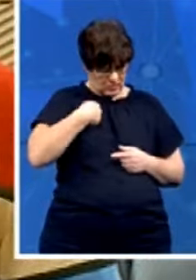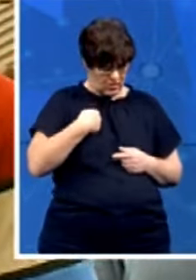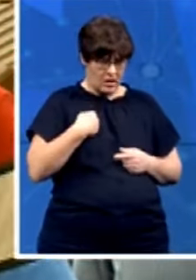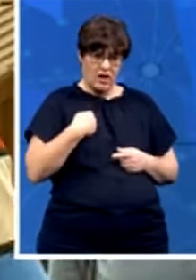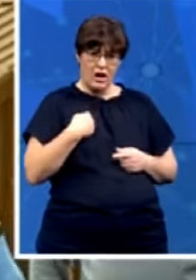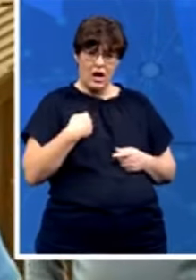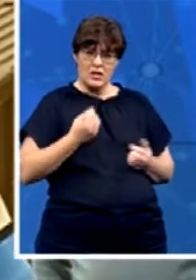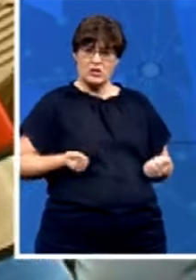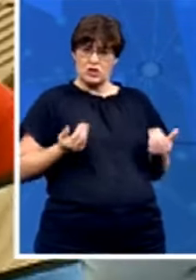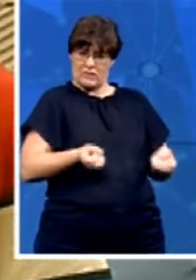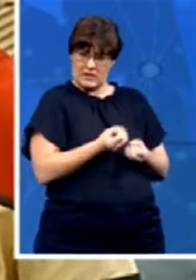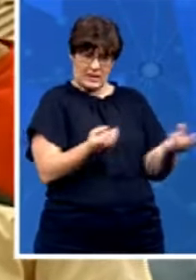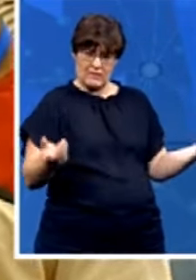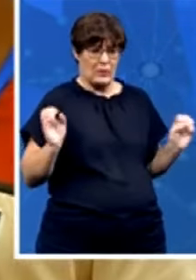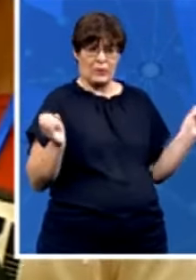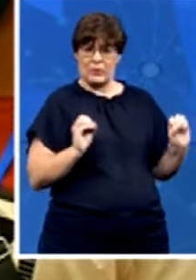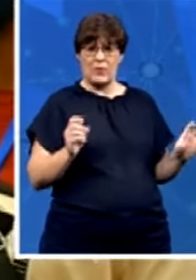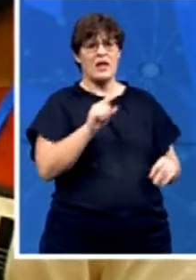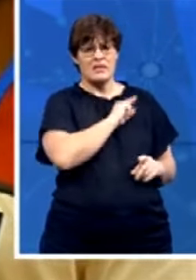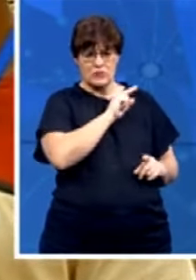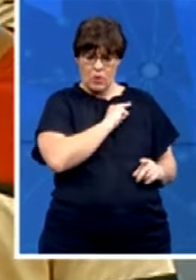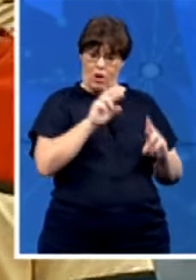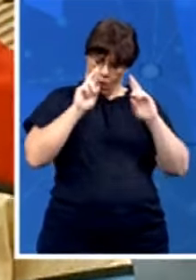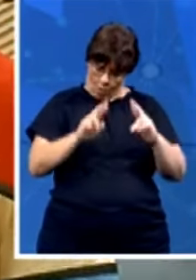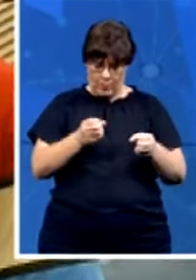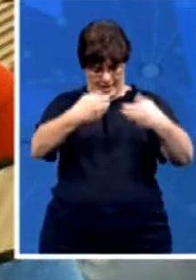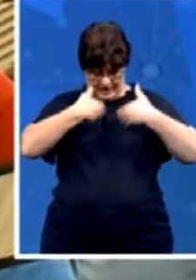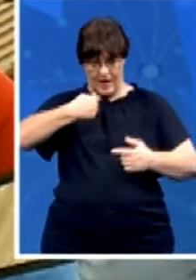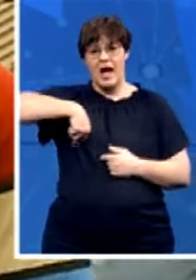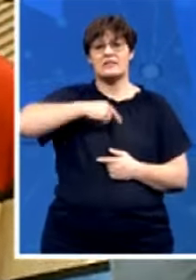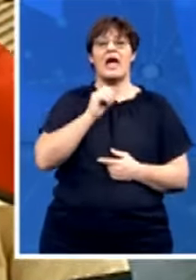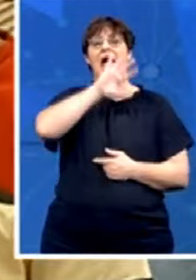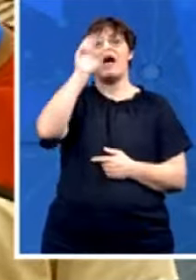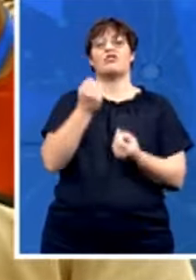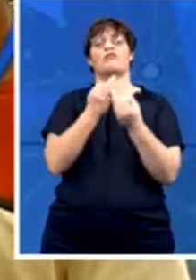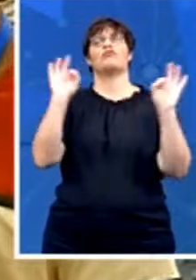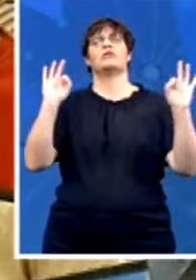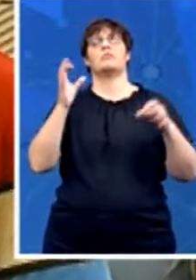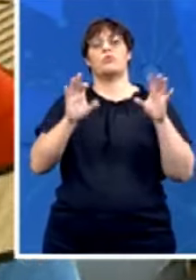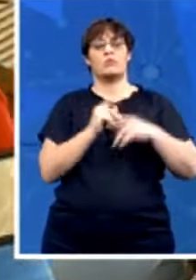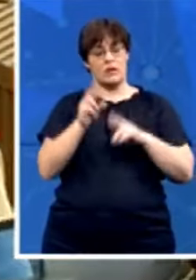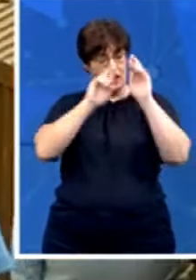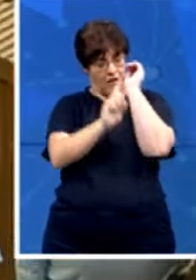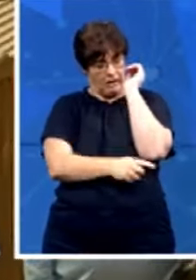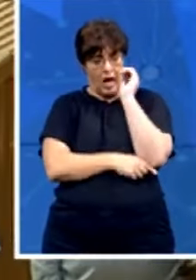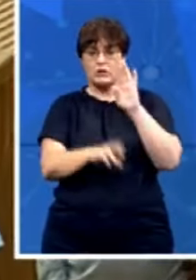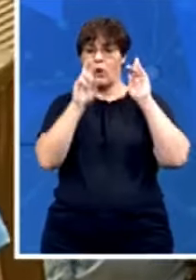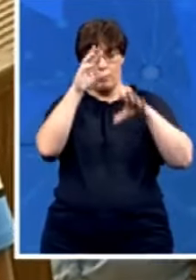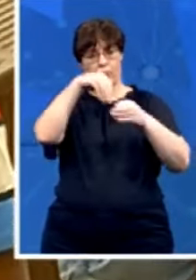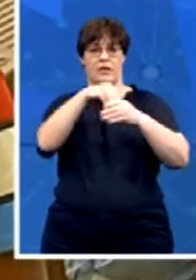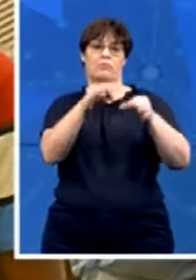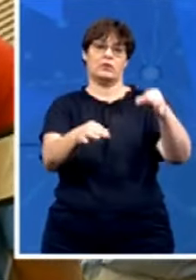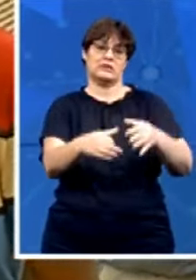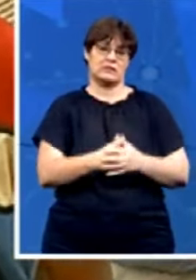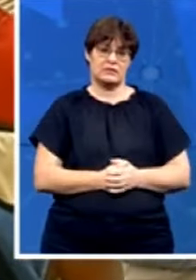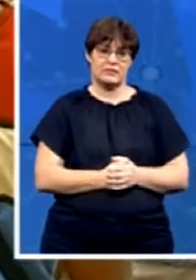community they put our hope on us as African freedom party as a last hope in politics firstly is that what inspired